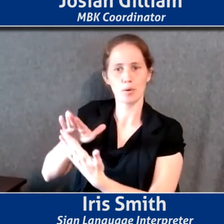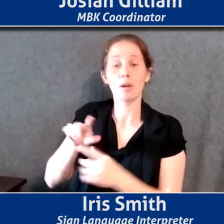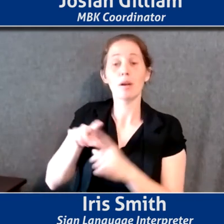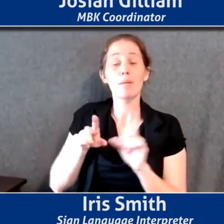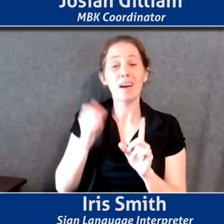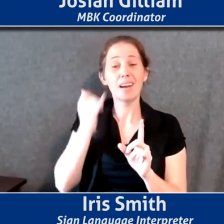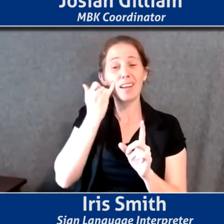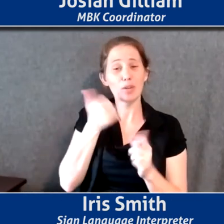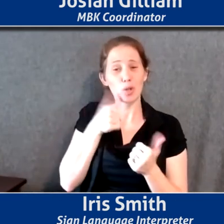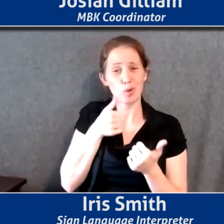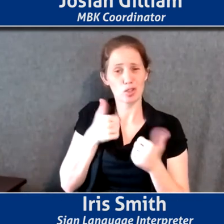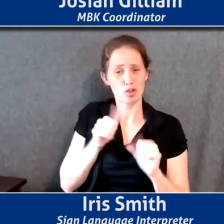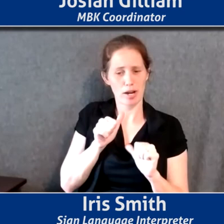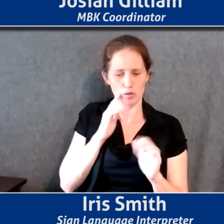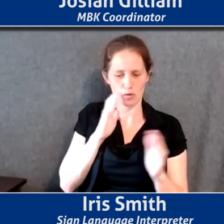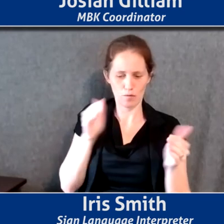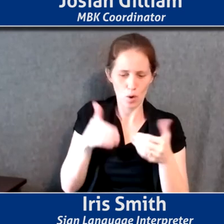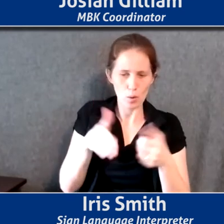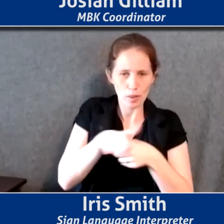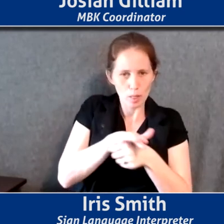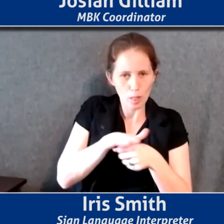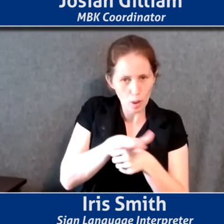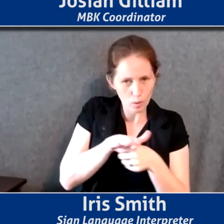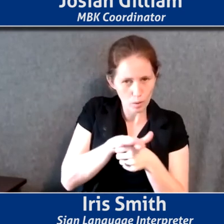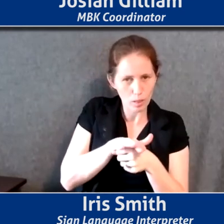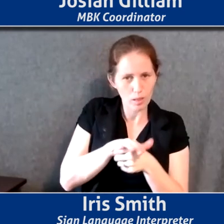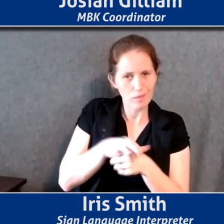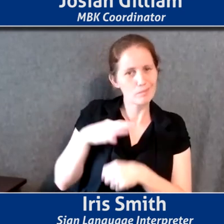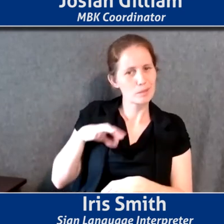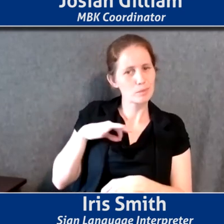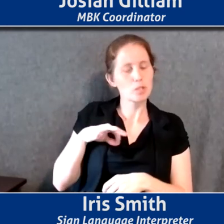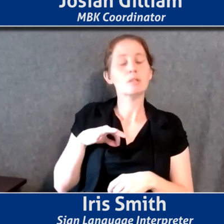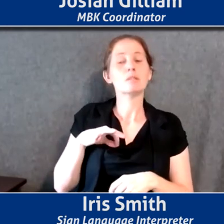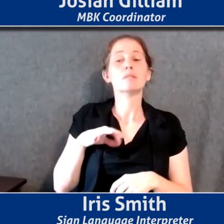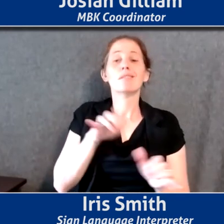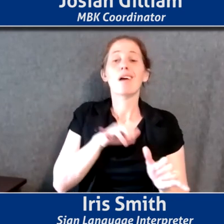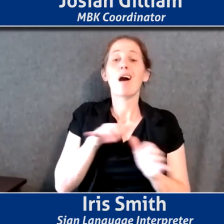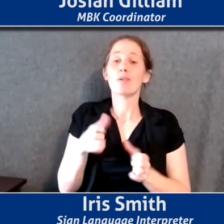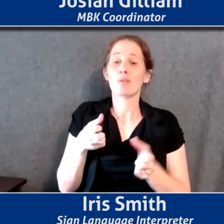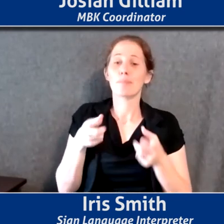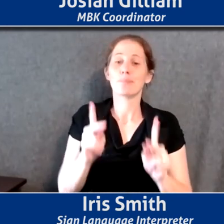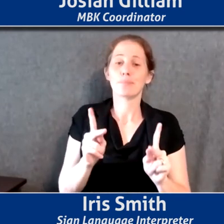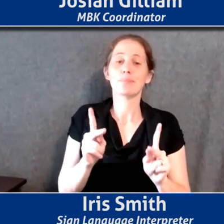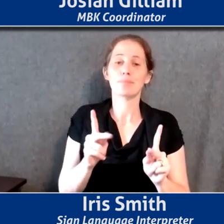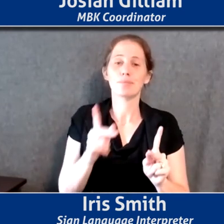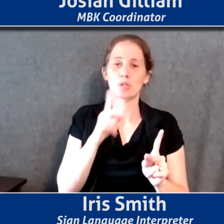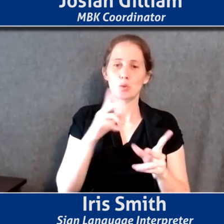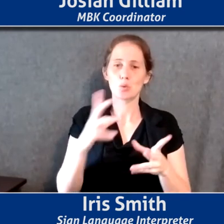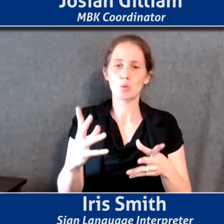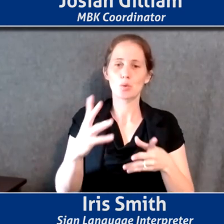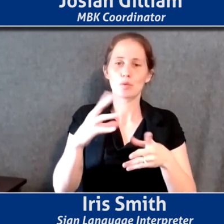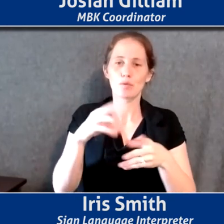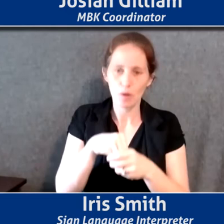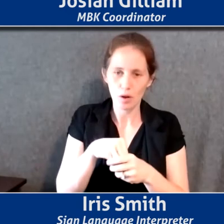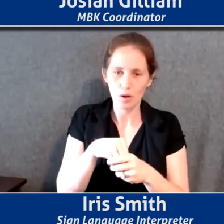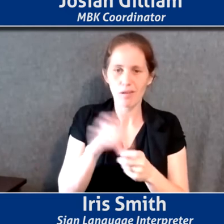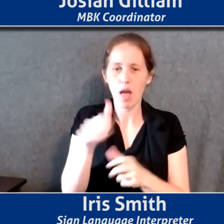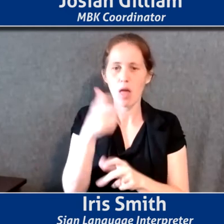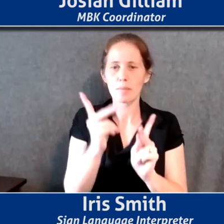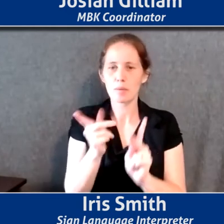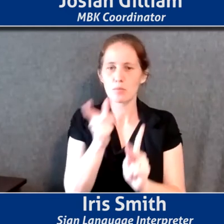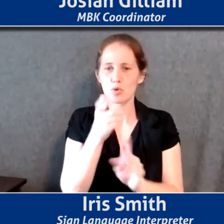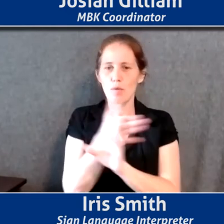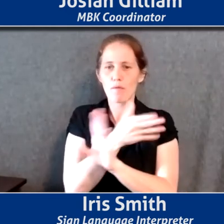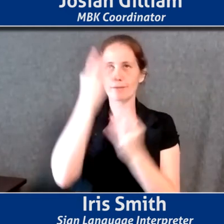keeping it to a local scan, uh, scan of, of Pittsburgh, um, it also has a chance, uh, to engage with folks that have already been thinking about